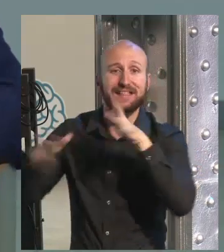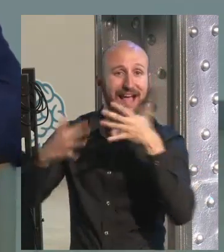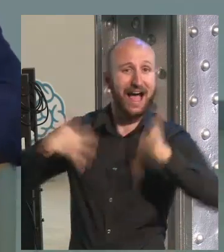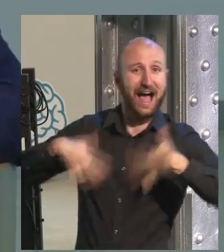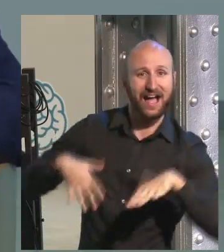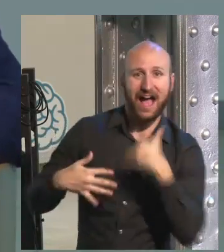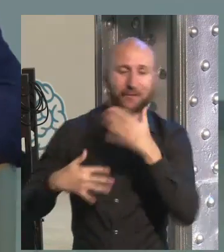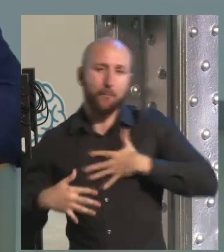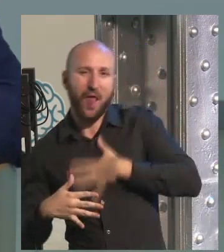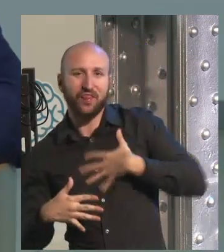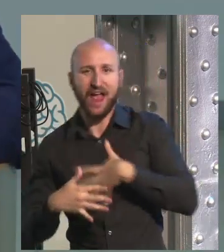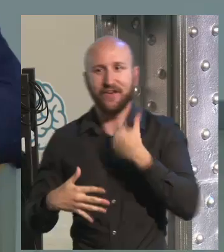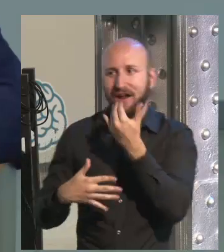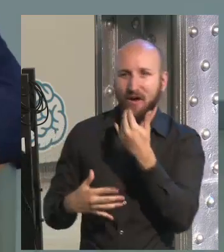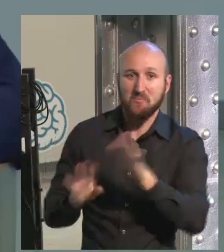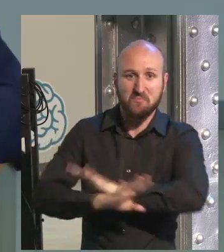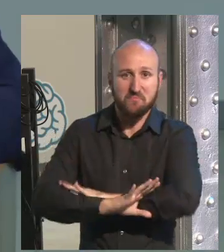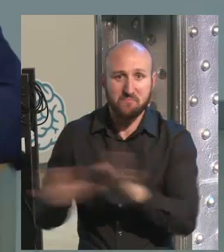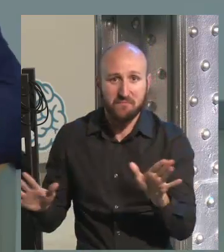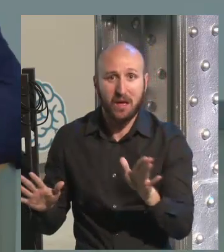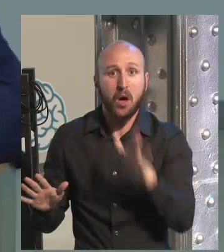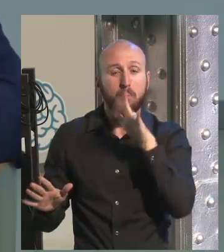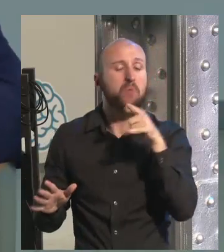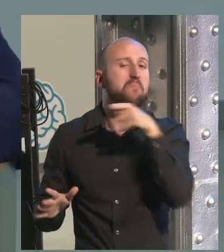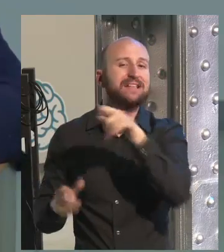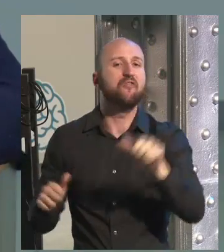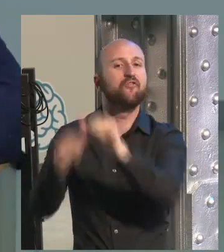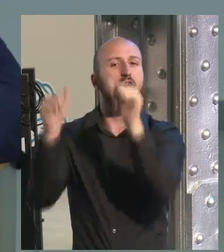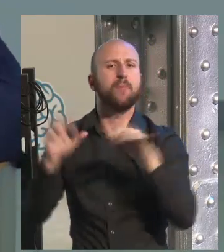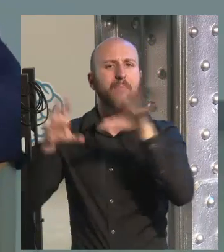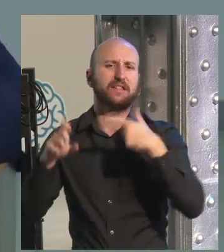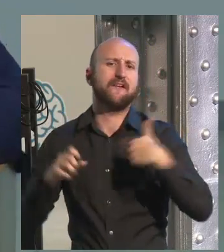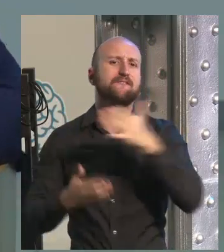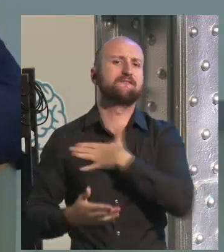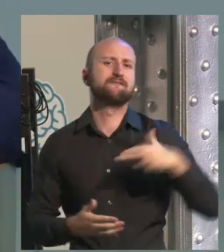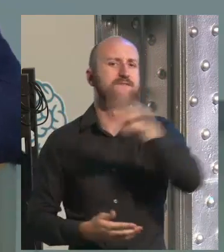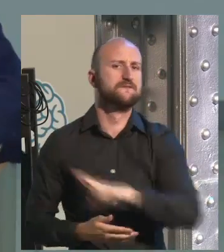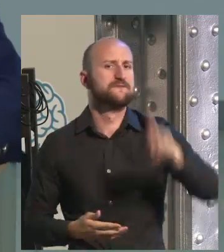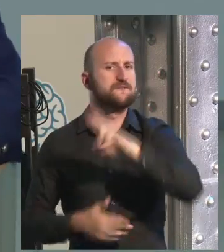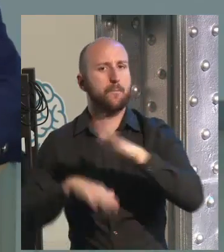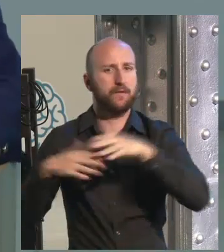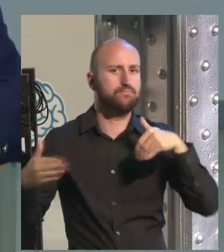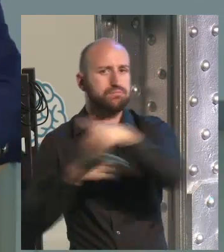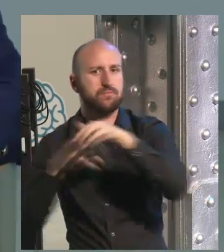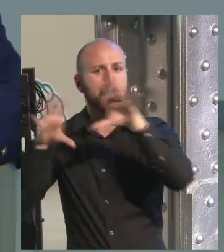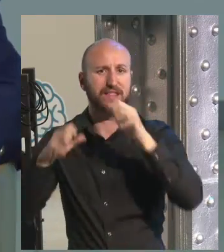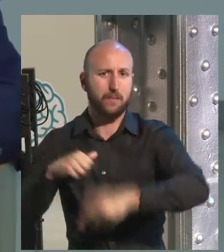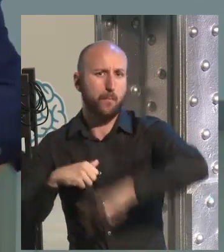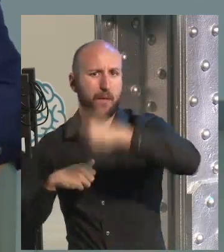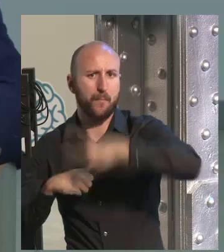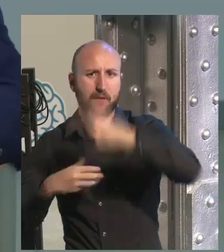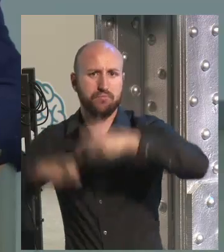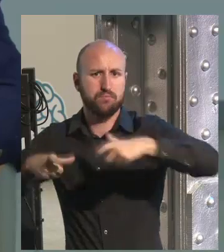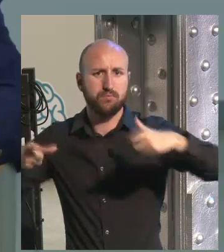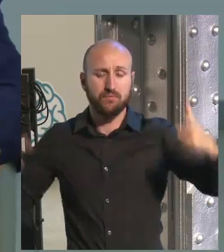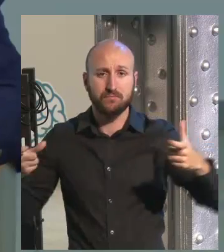You cannot learn. But if you're afforded the information with